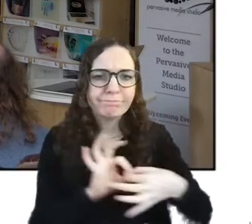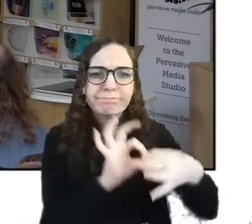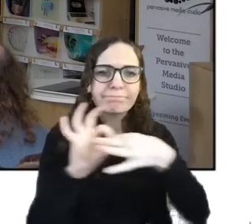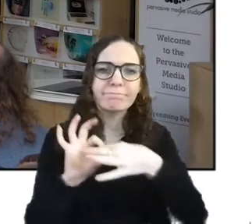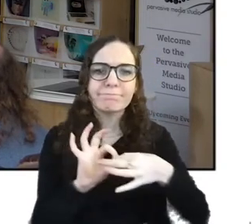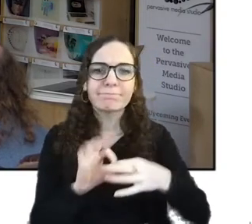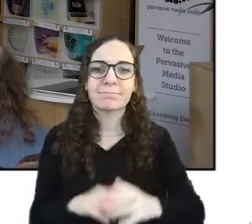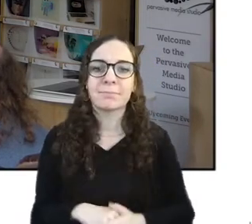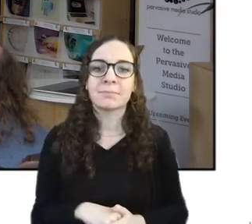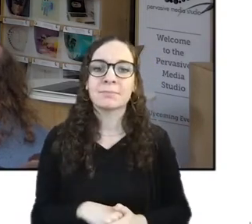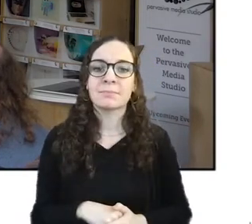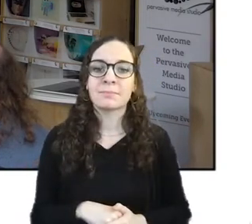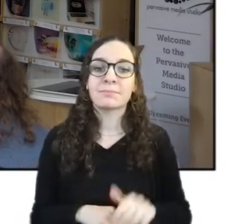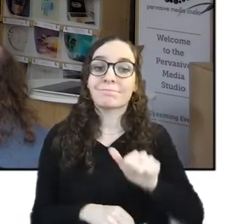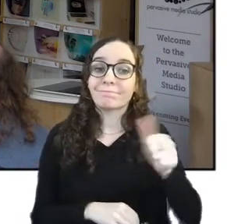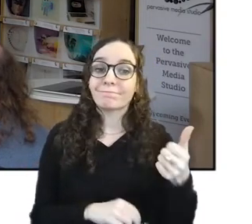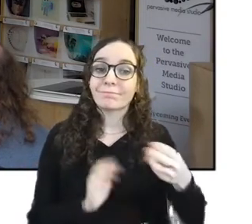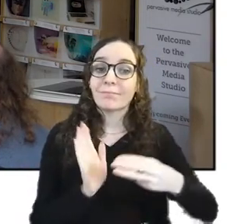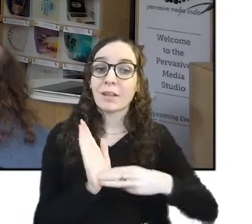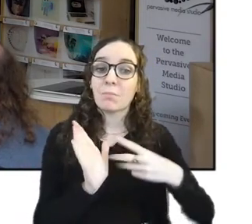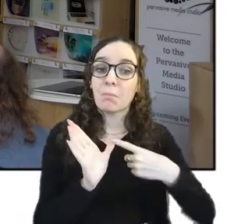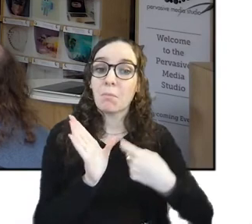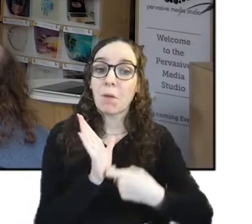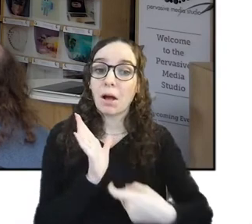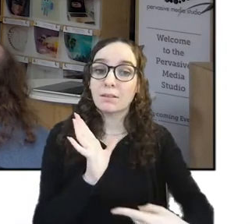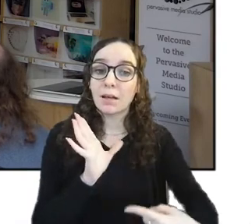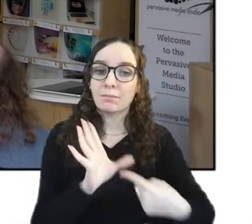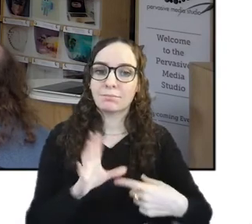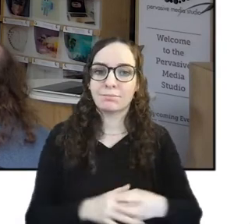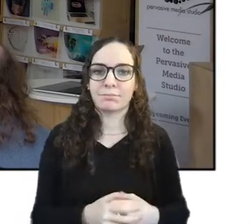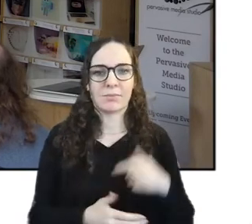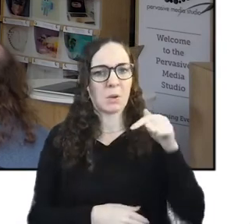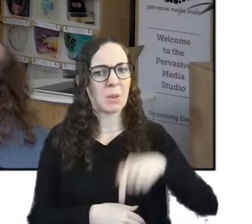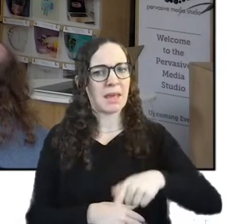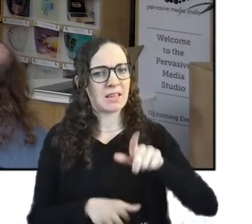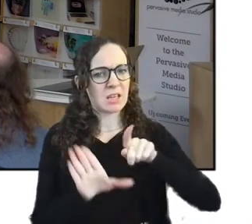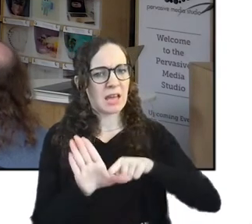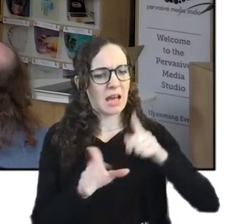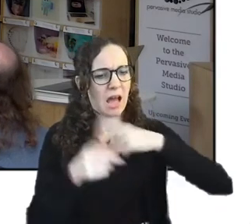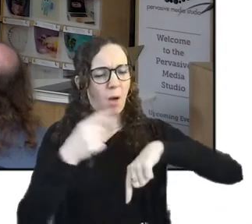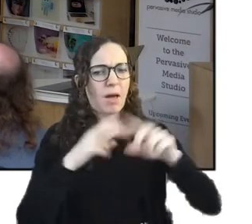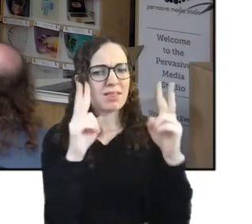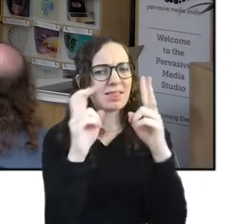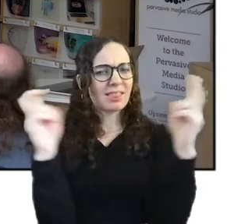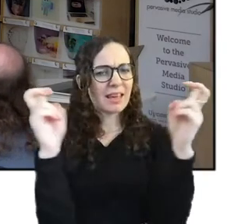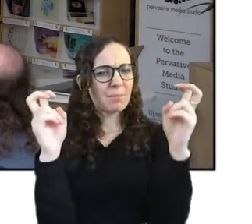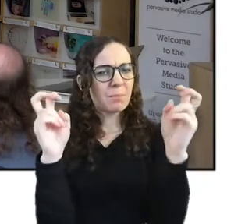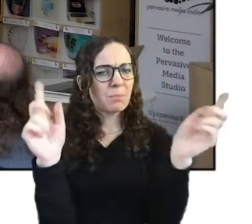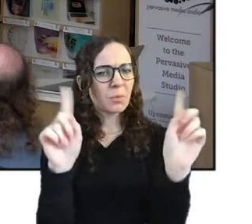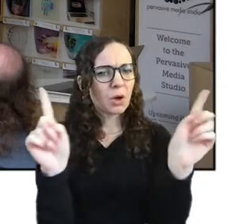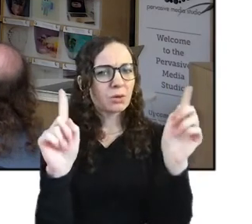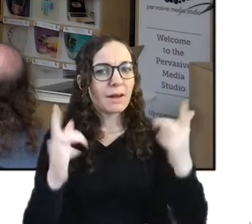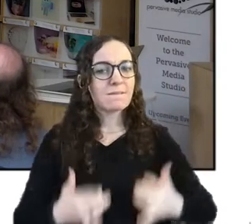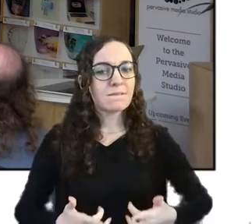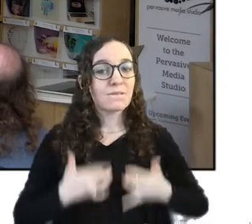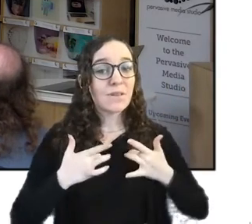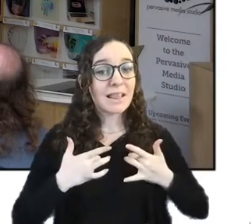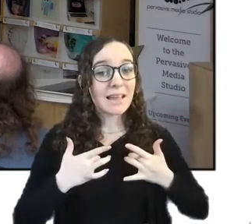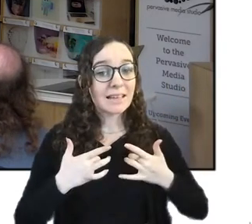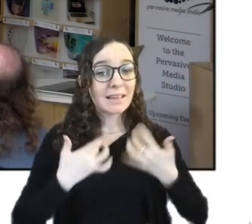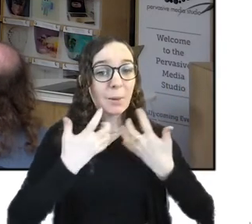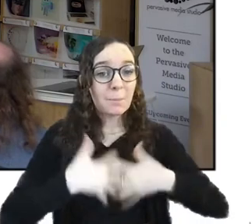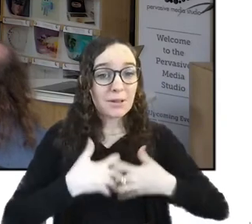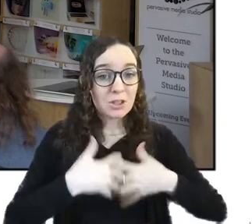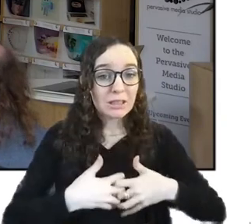Thanks Becca. So this year we're exploring the theme of feeling machines and we've been running and supporting a program of artist